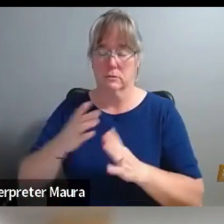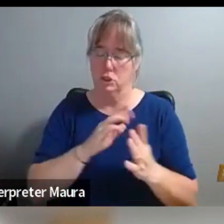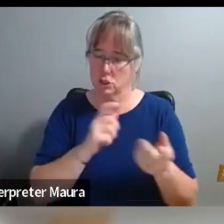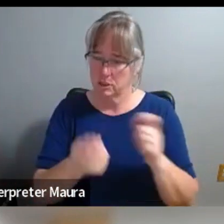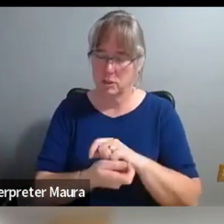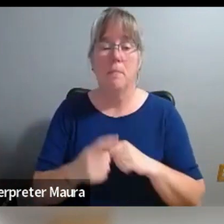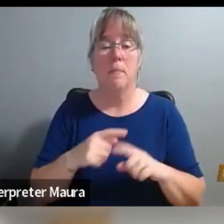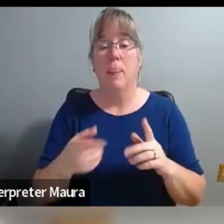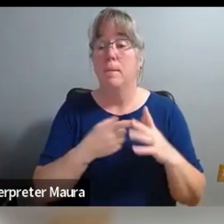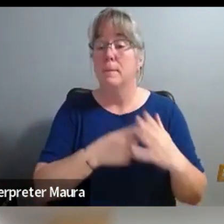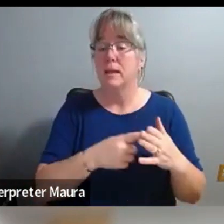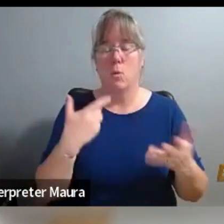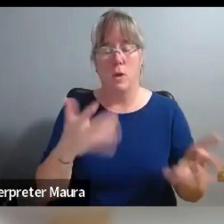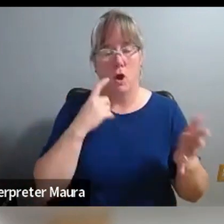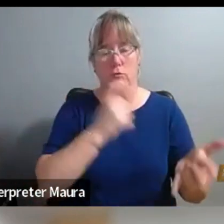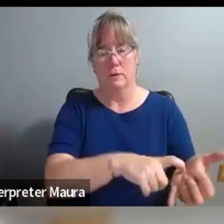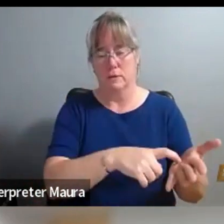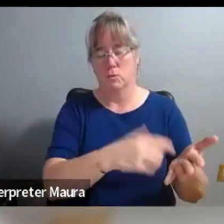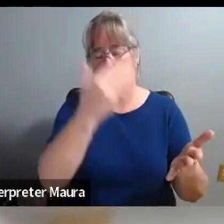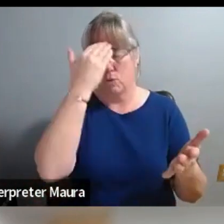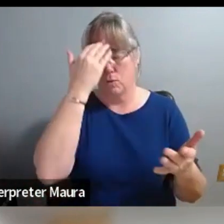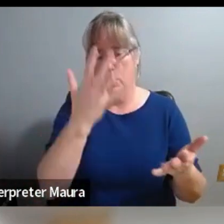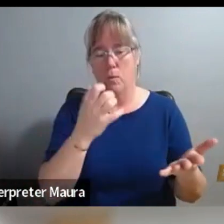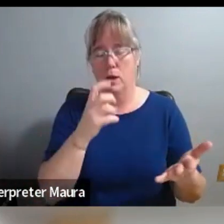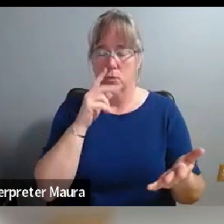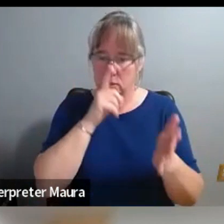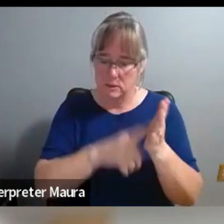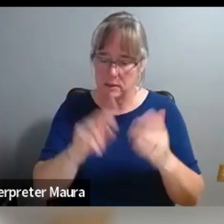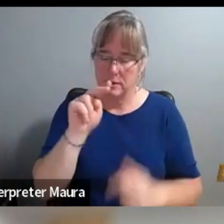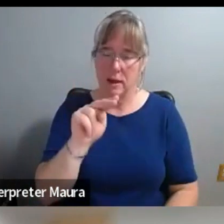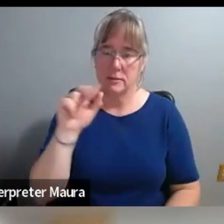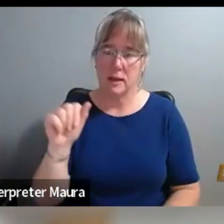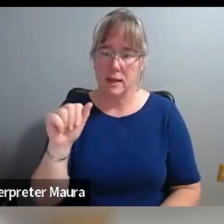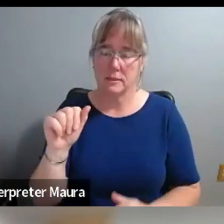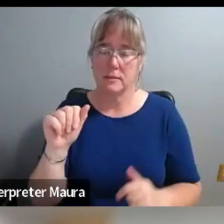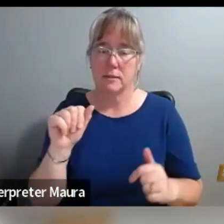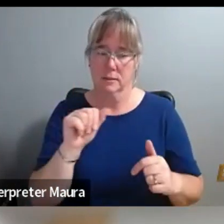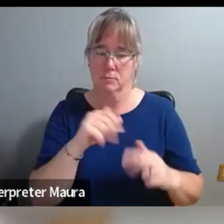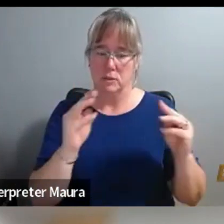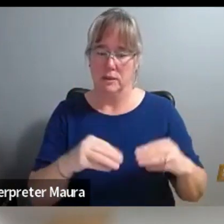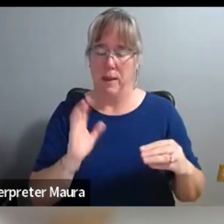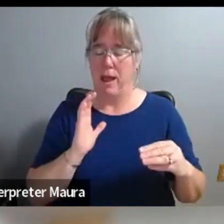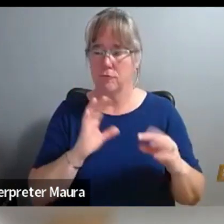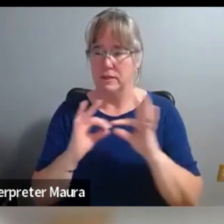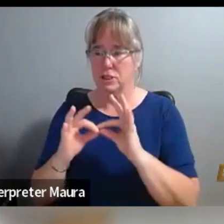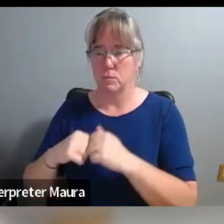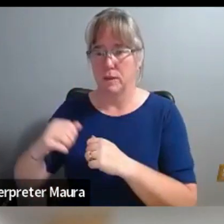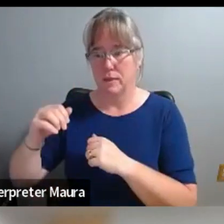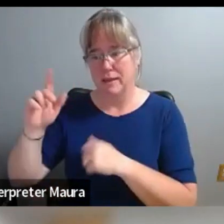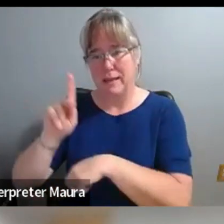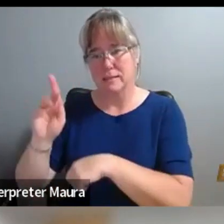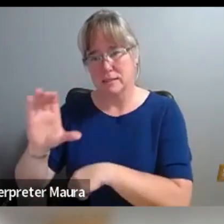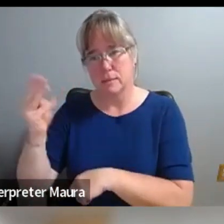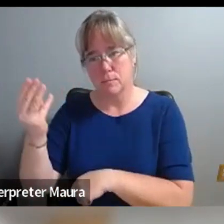the beginning was that we wanted to explore the Nelson Atkins relationship to Kansas City and to our own history as a museum through the